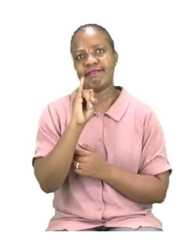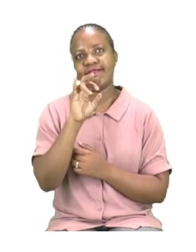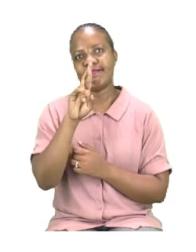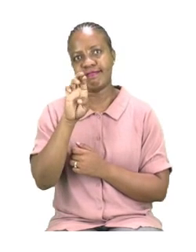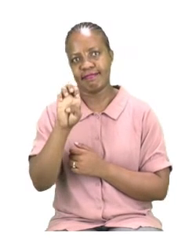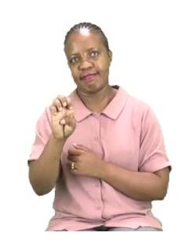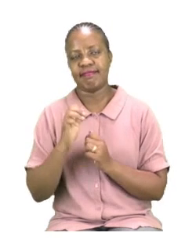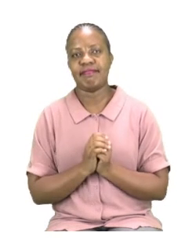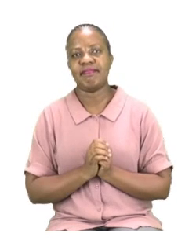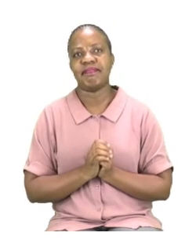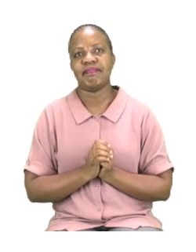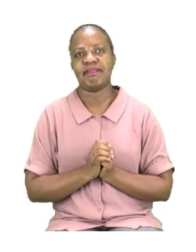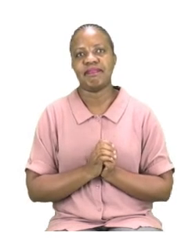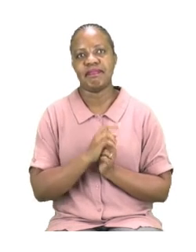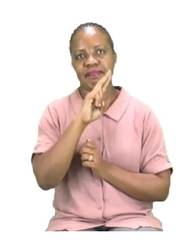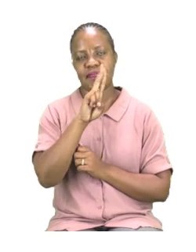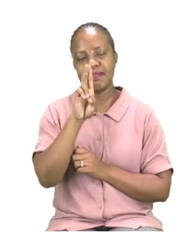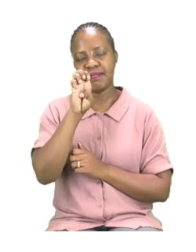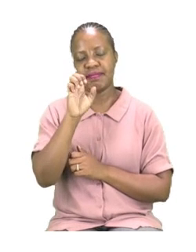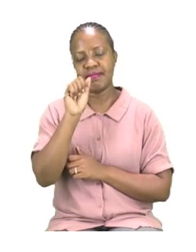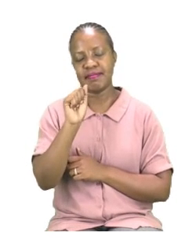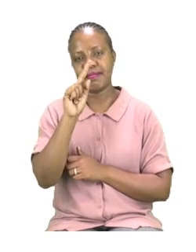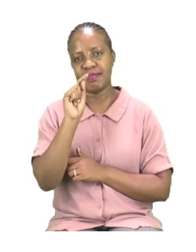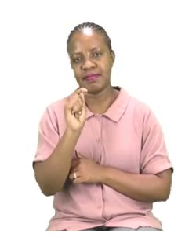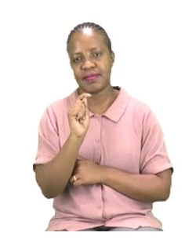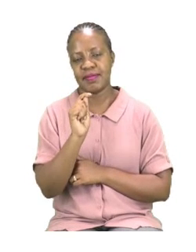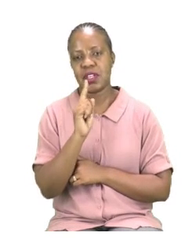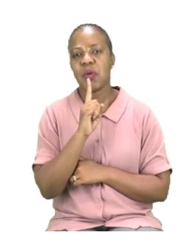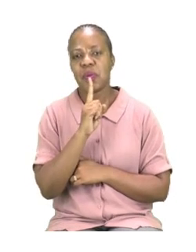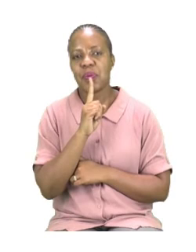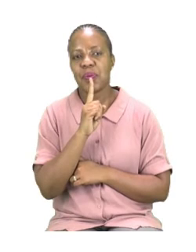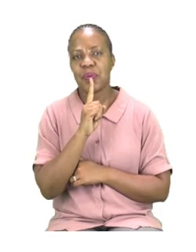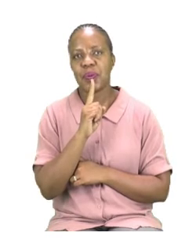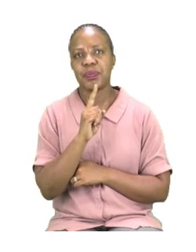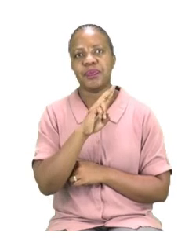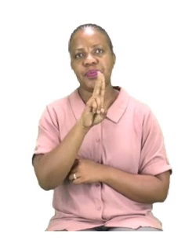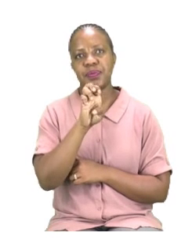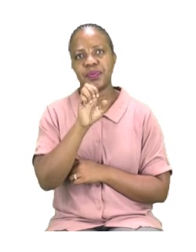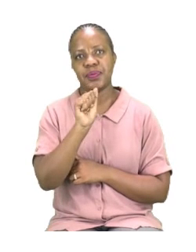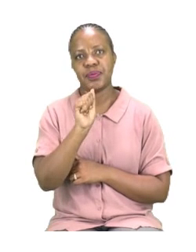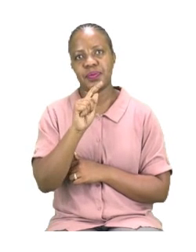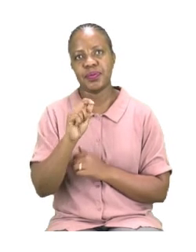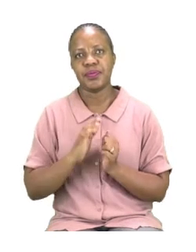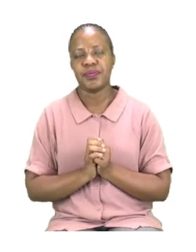heat, heat, heat, hike, hike,